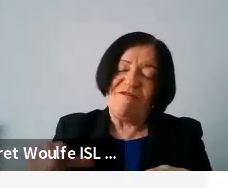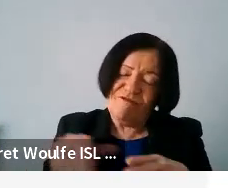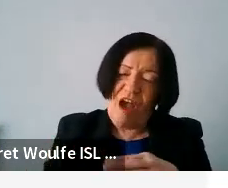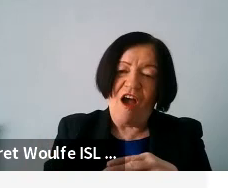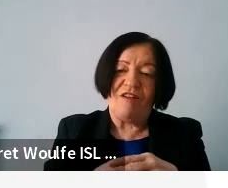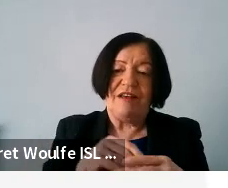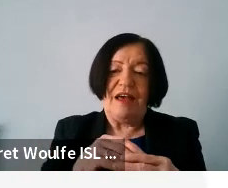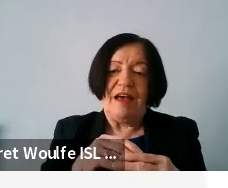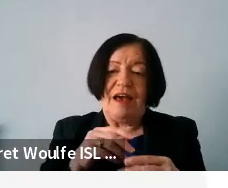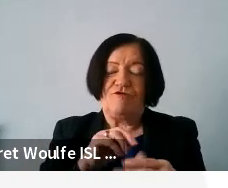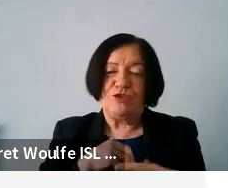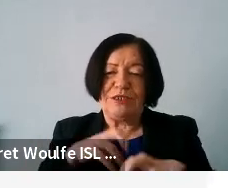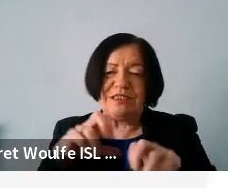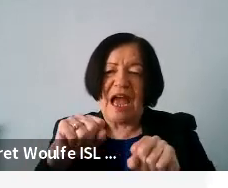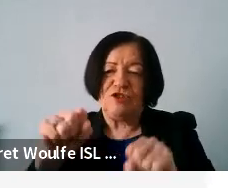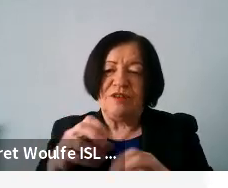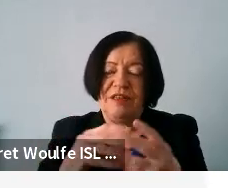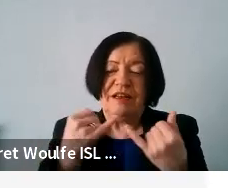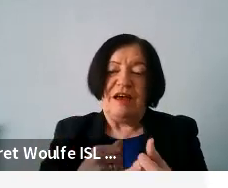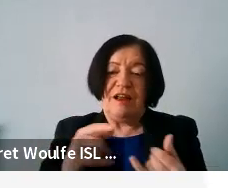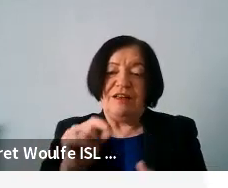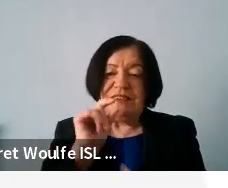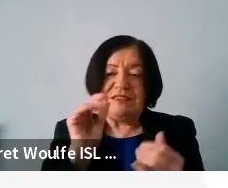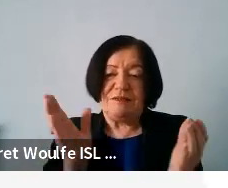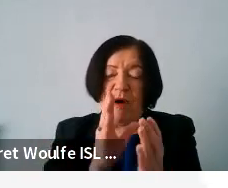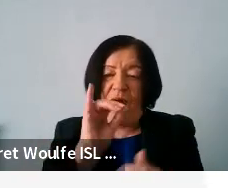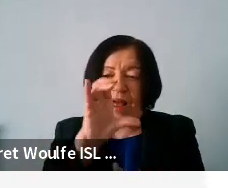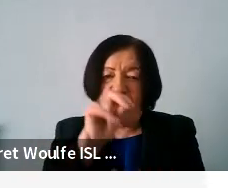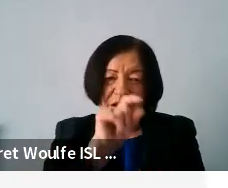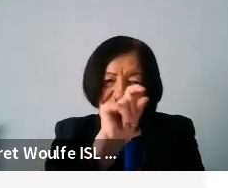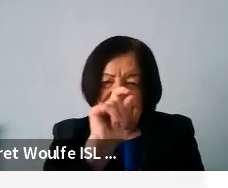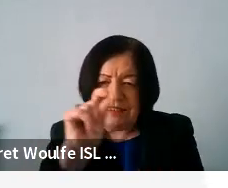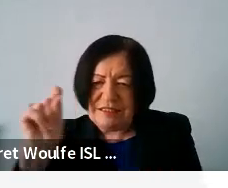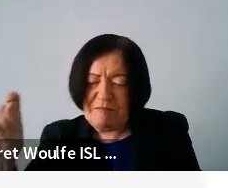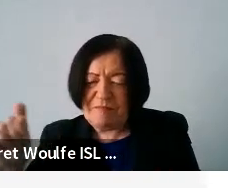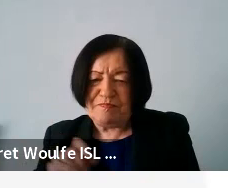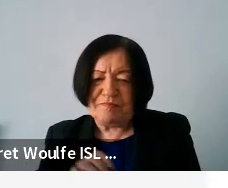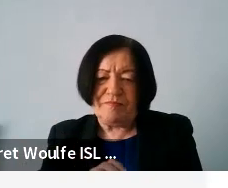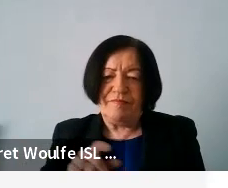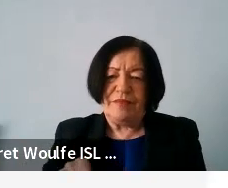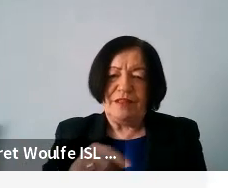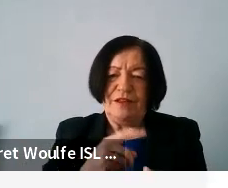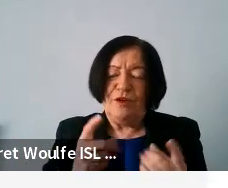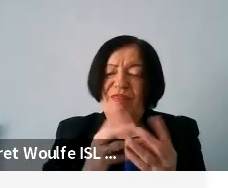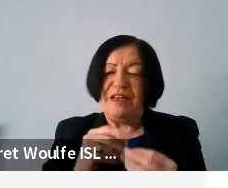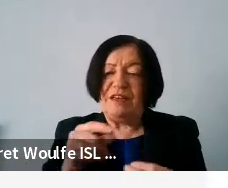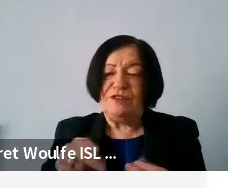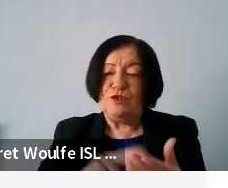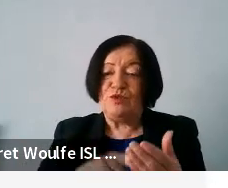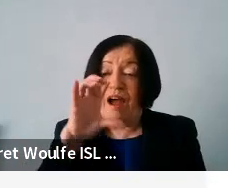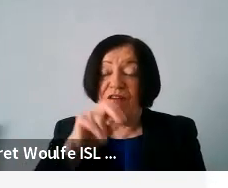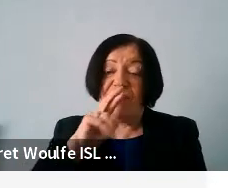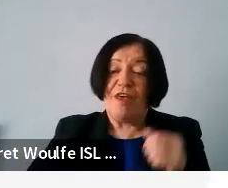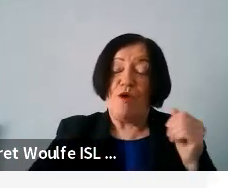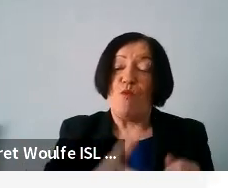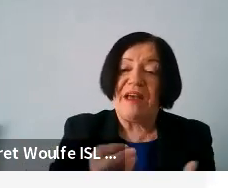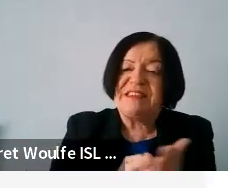to get up to speed. You know, even things like all the little icons. Now, when you go into to do things, they use icons instead of words